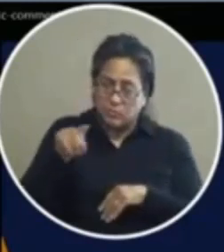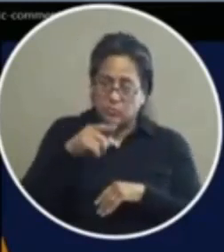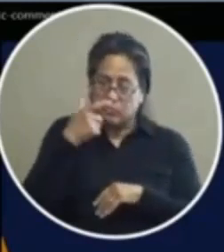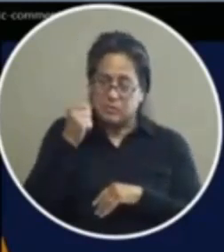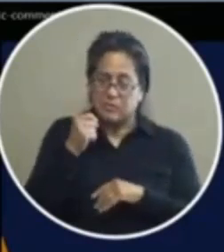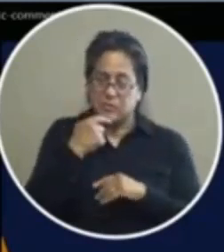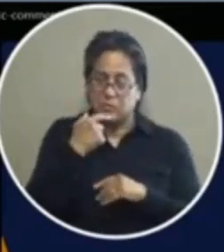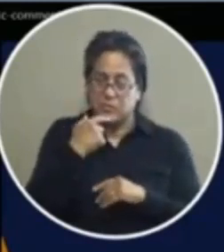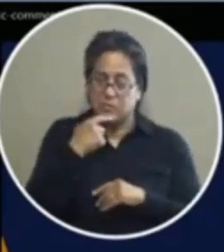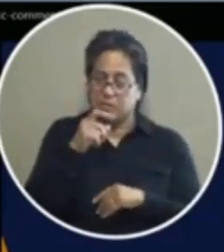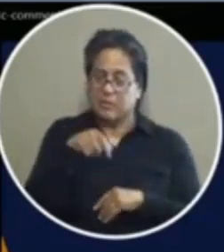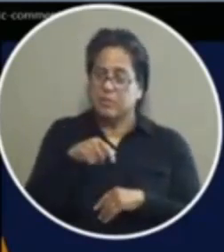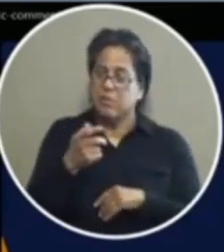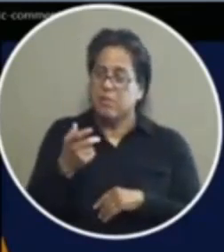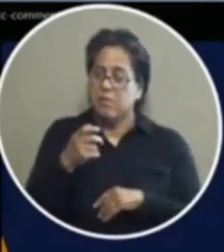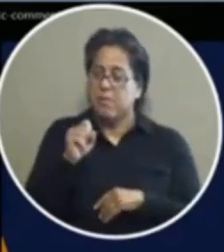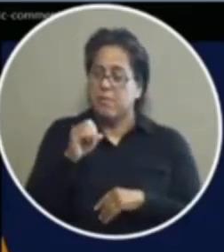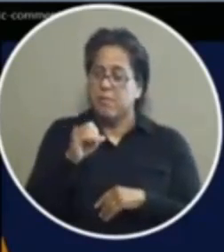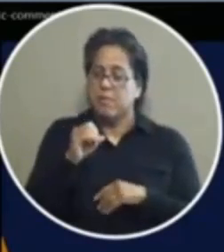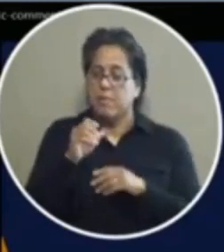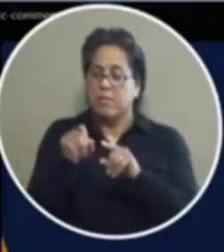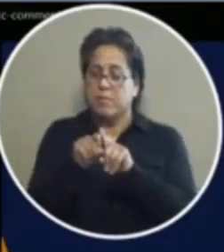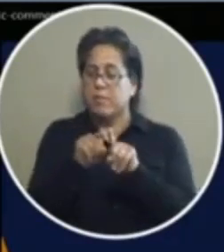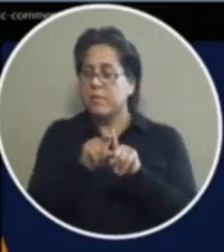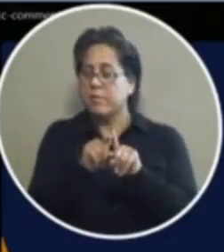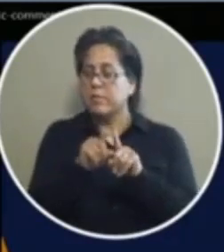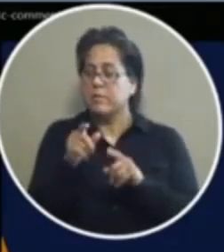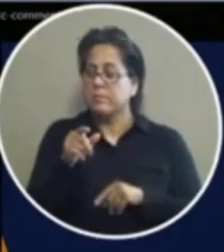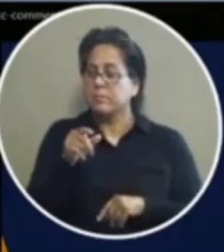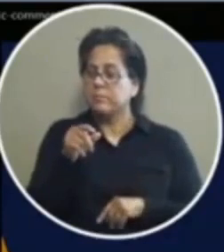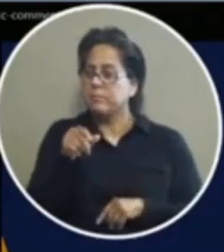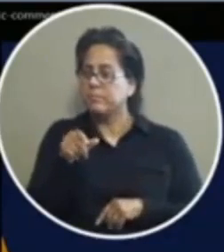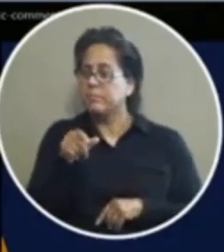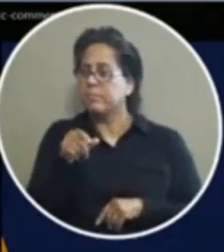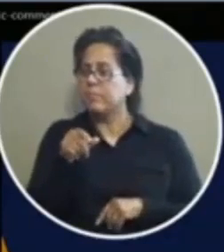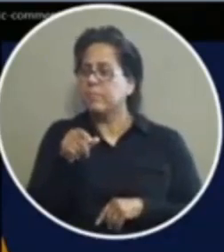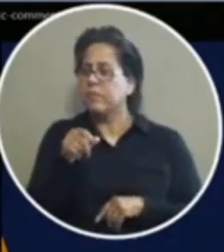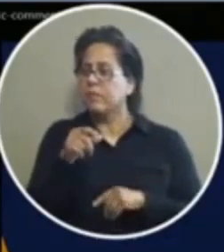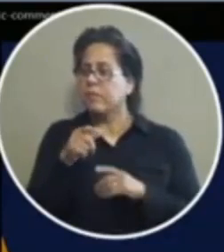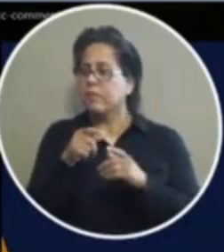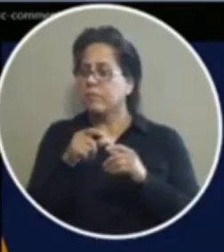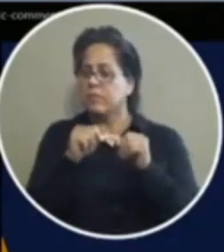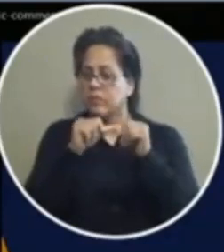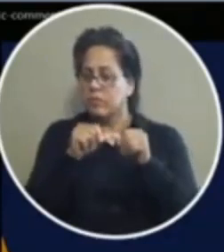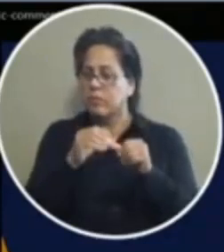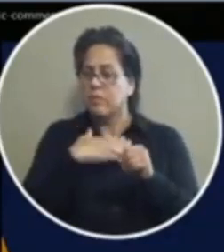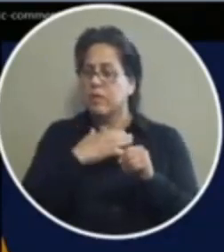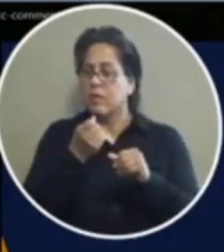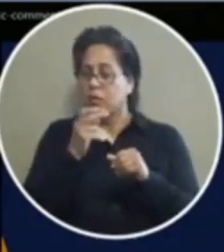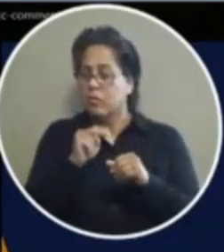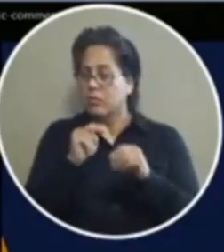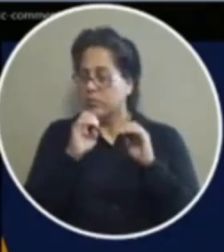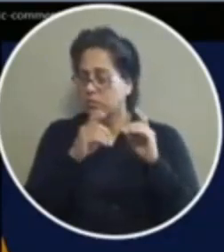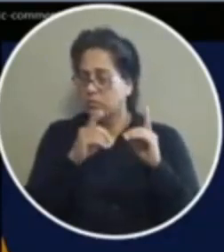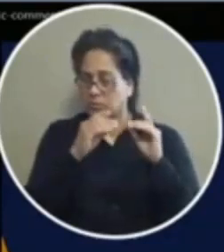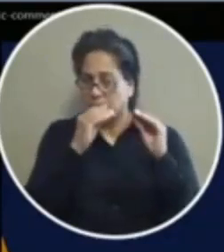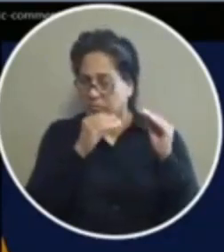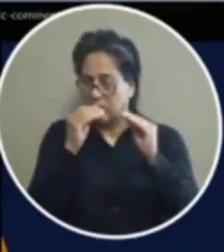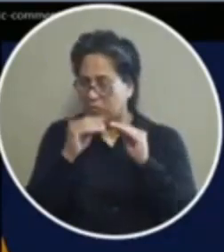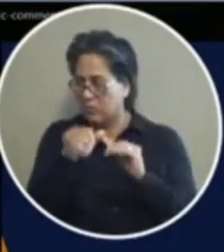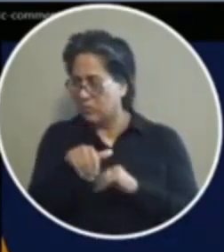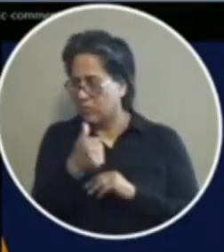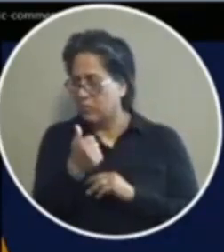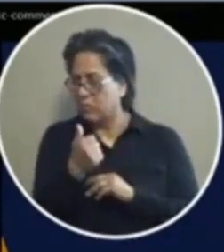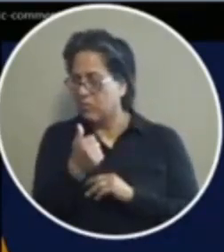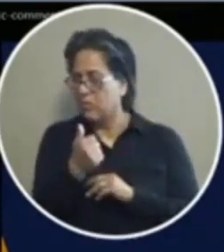were told to that's why as a senior at utep studying education i like to further my own education and educate others one